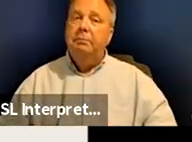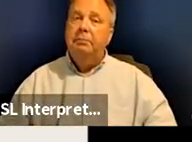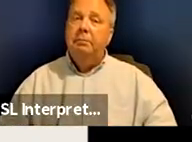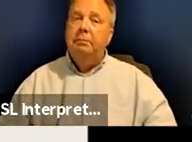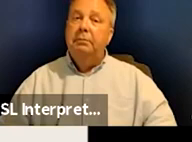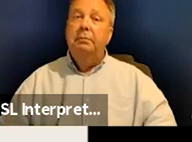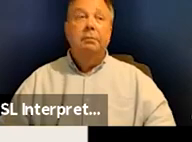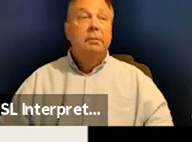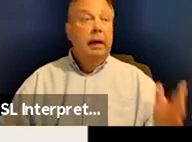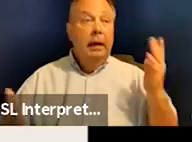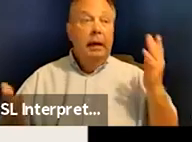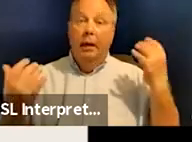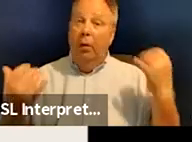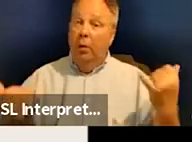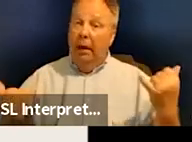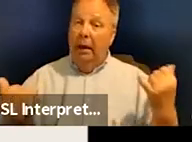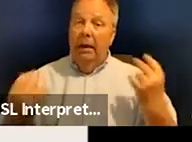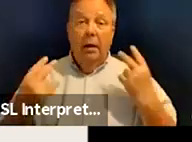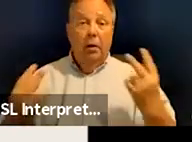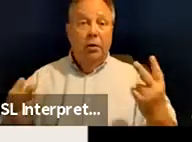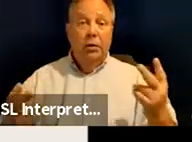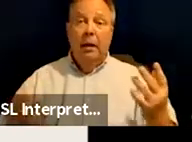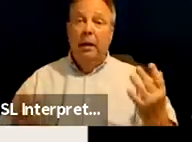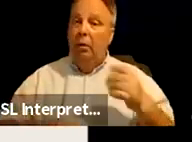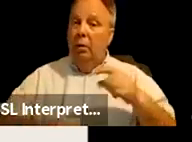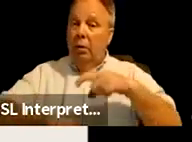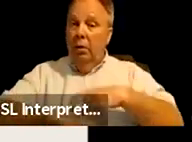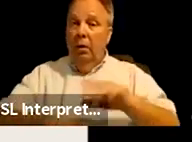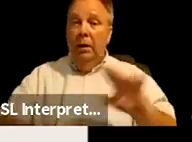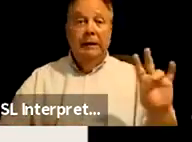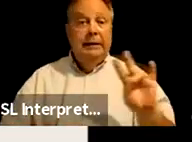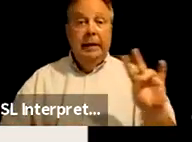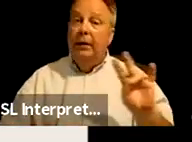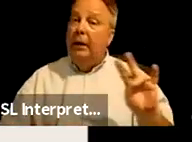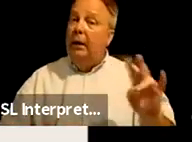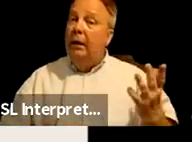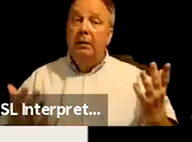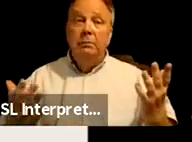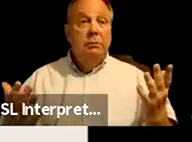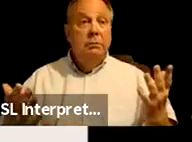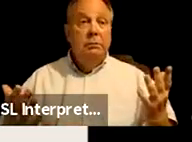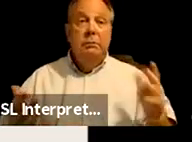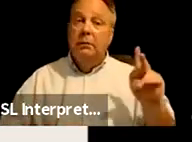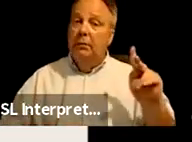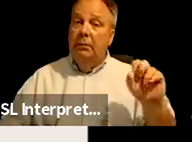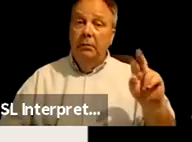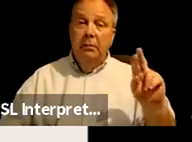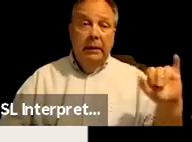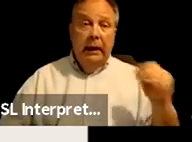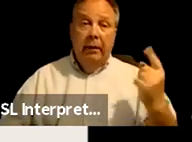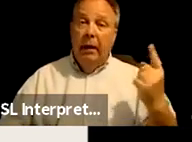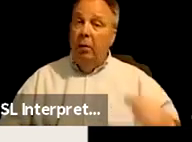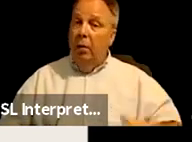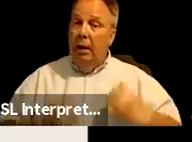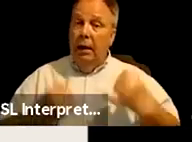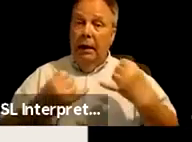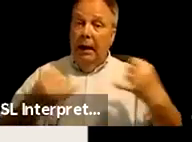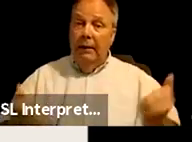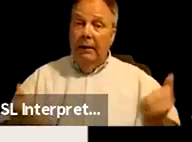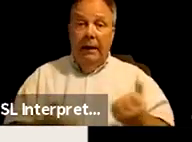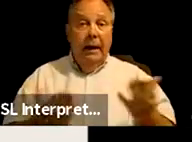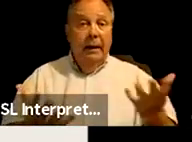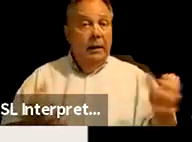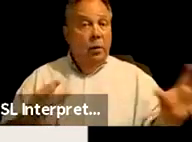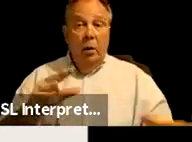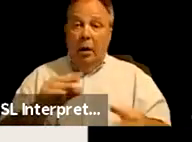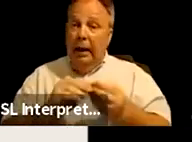And with that, it looks like we're at almost seven o'clock. So, um, Carrie or anyone at lifelines, you have anything you want to